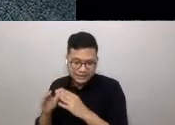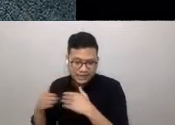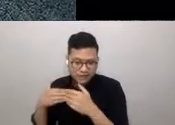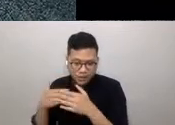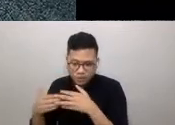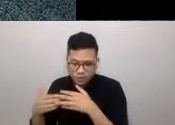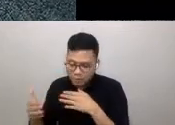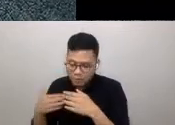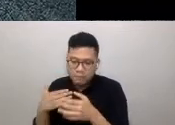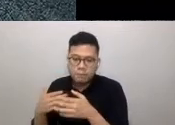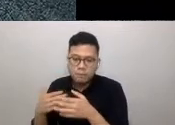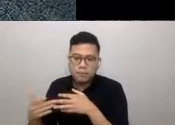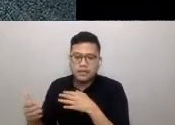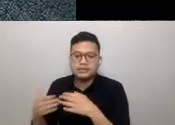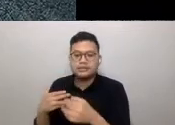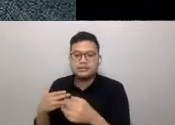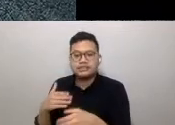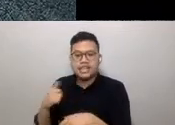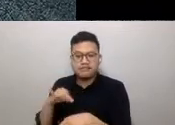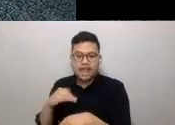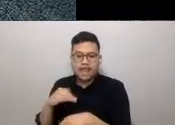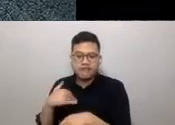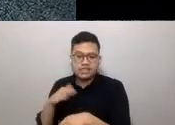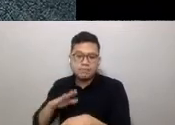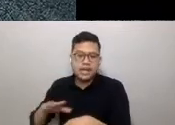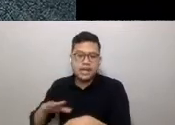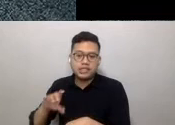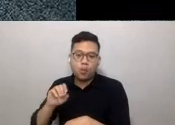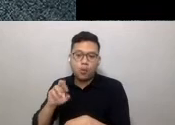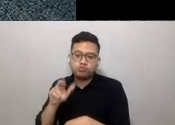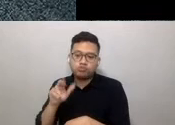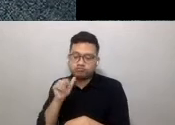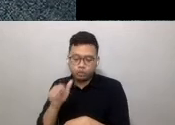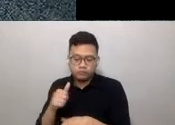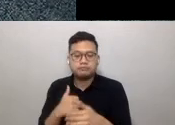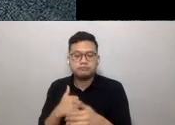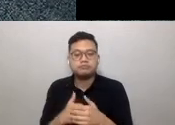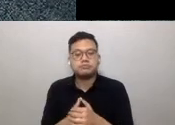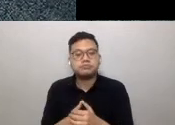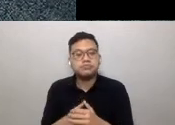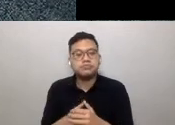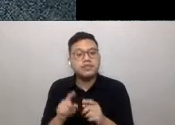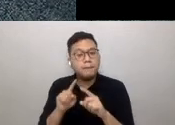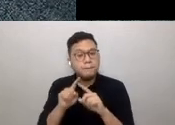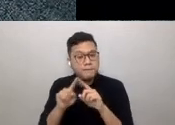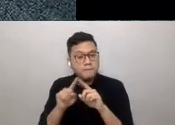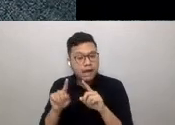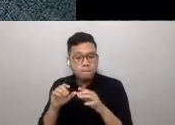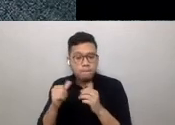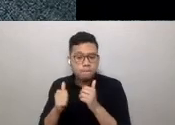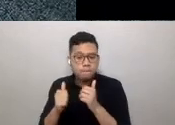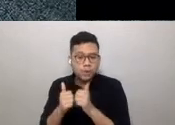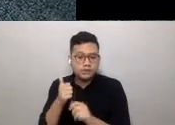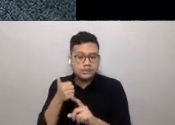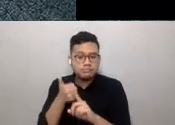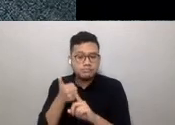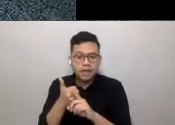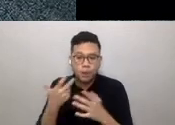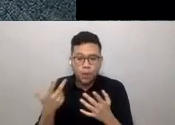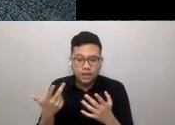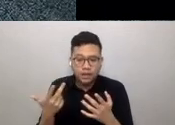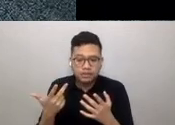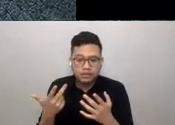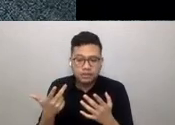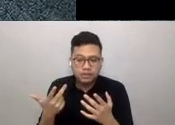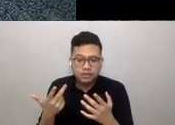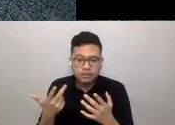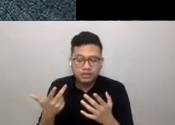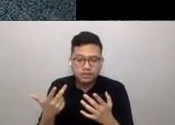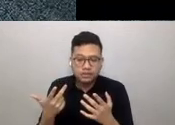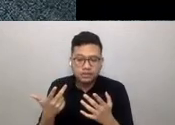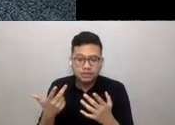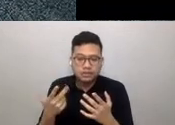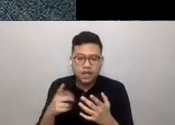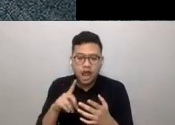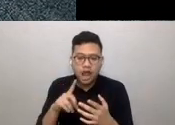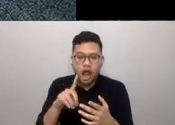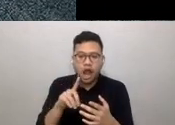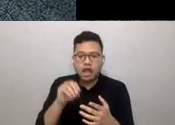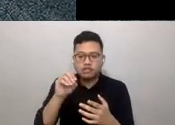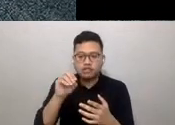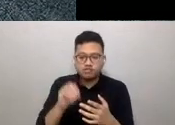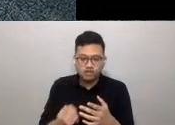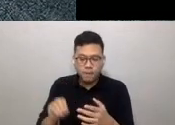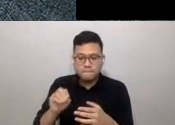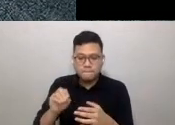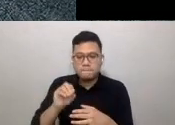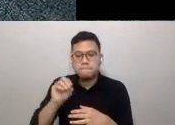capacity. But the biggest contribution to the reduction of pupil density comes in the form of 100% online or